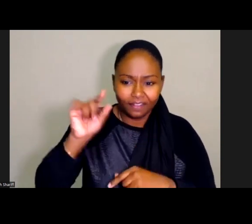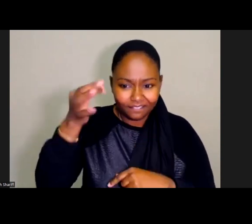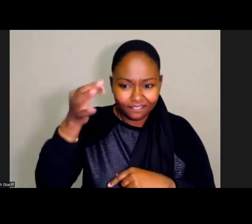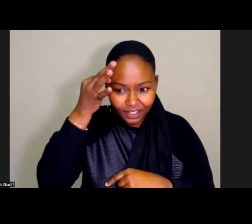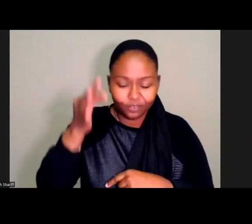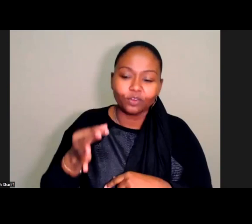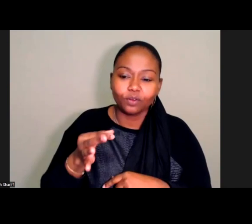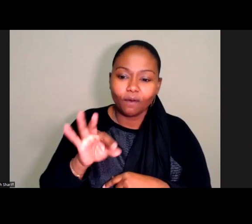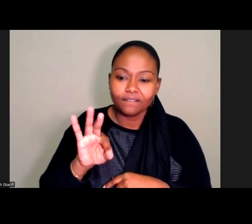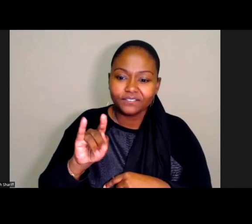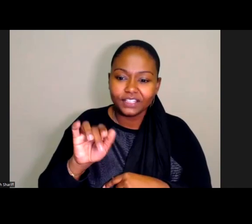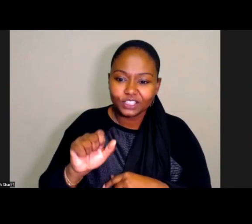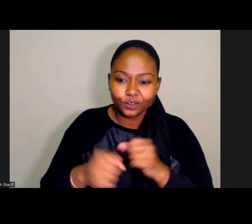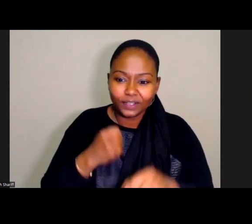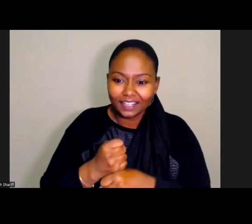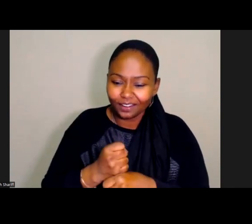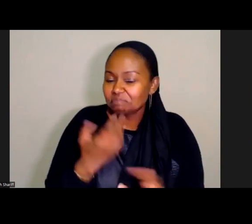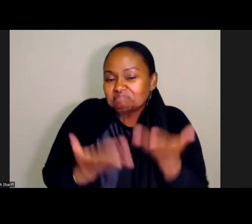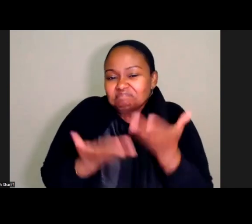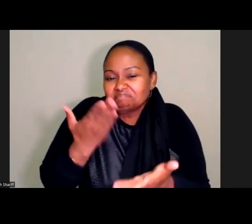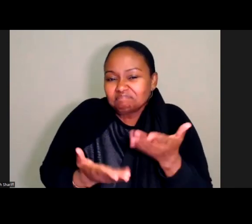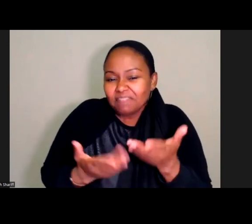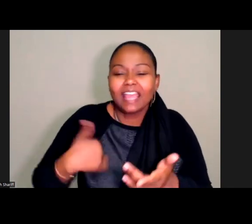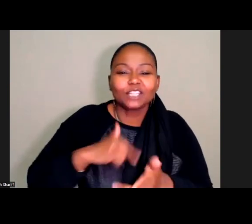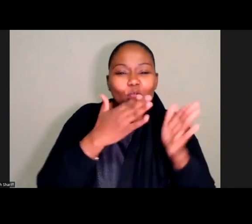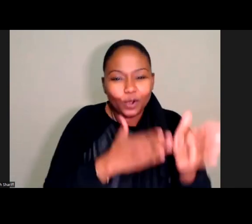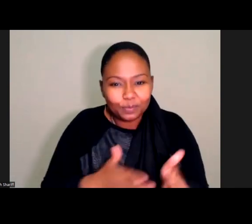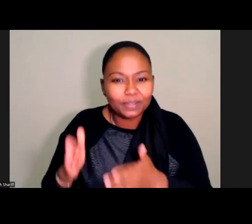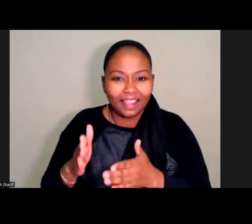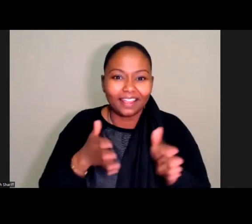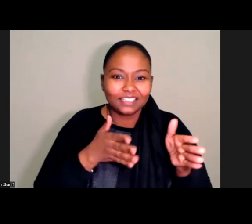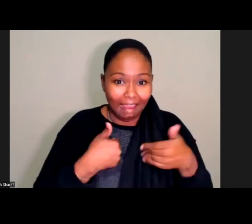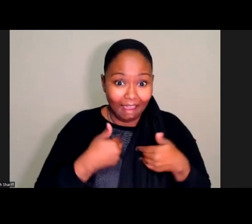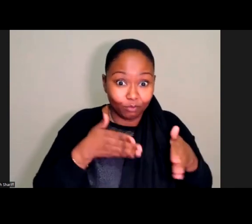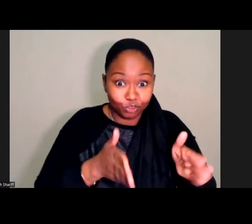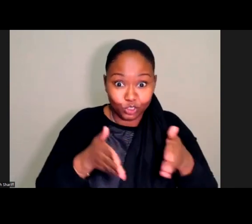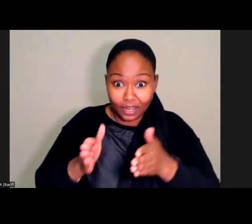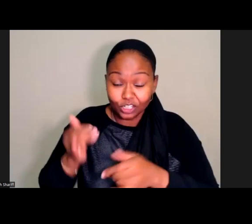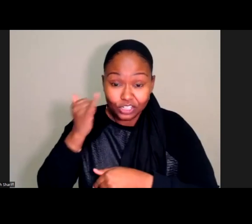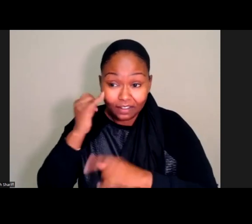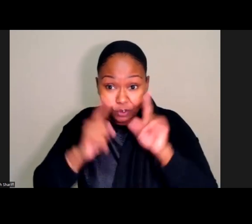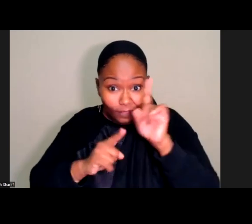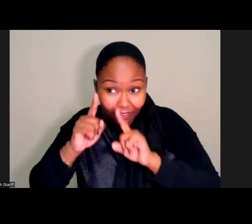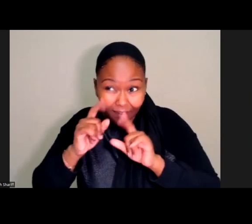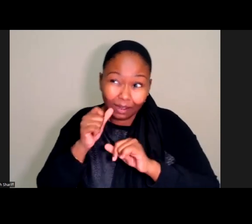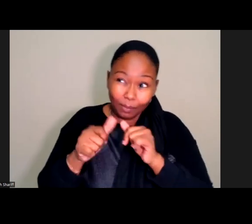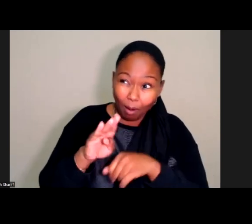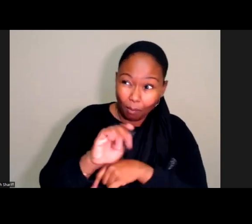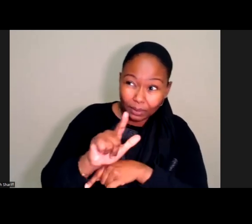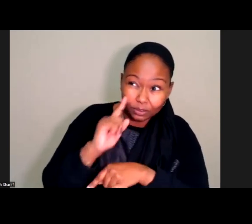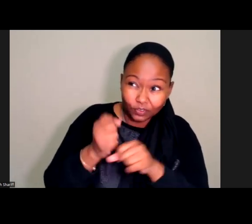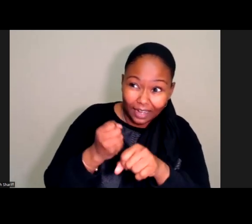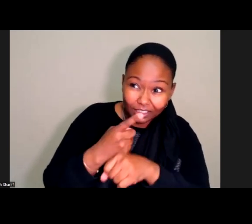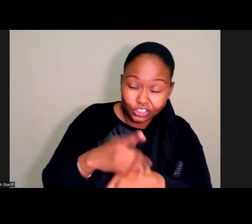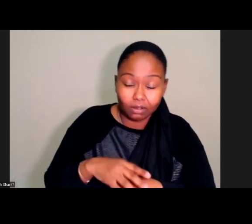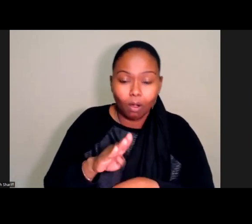in our world is the chance to plan and strategize. If you are thinking about bills for next year, if you are thinking about a